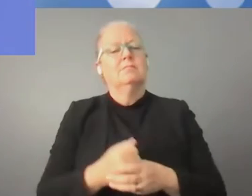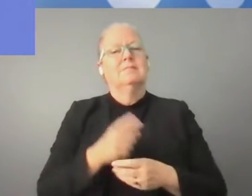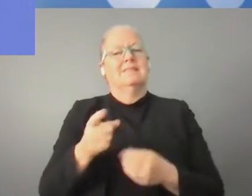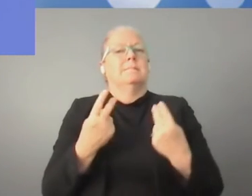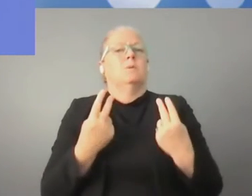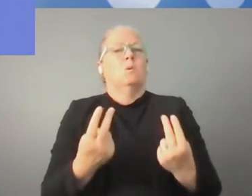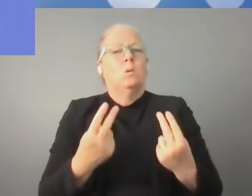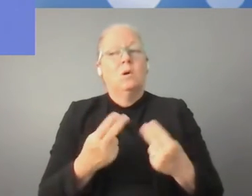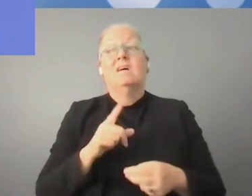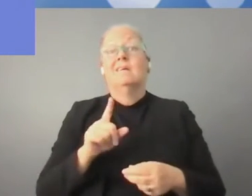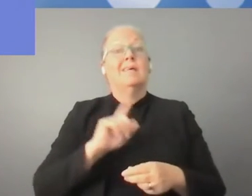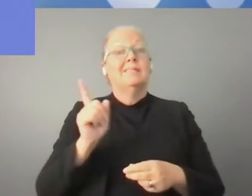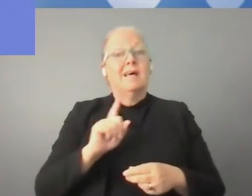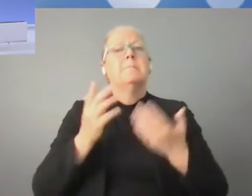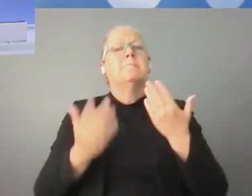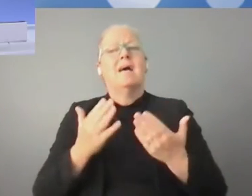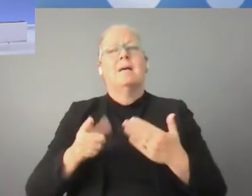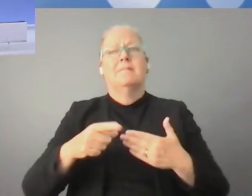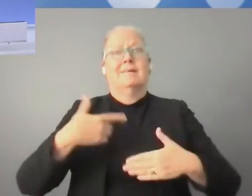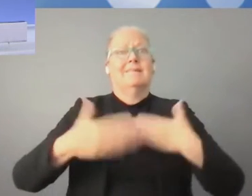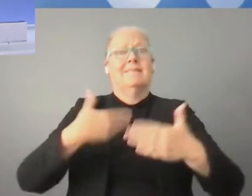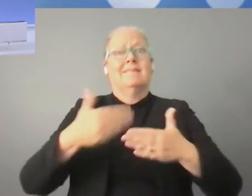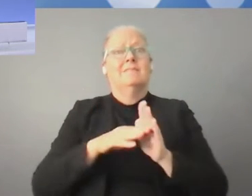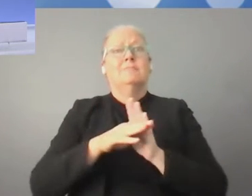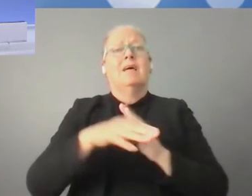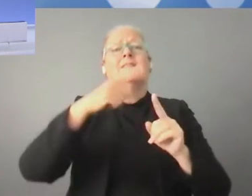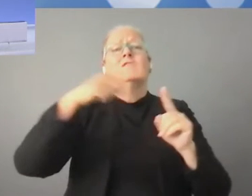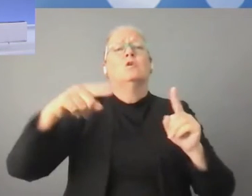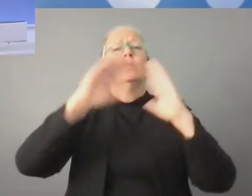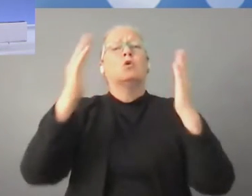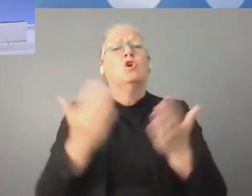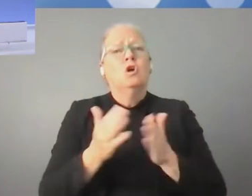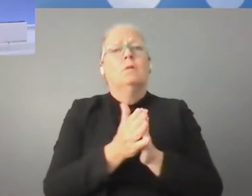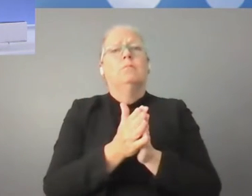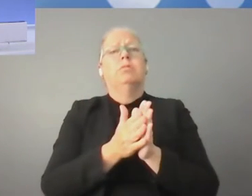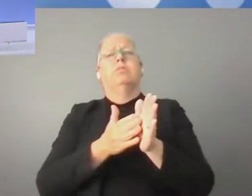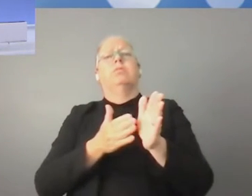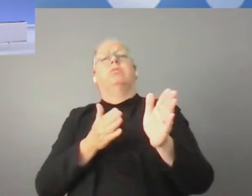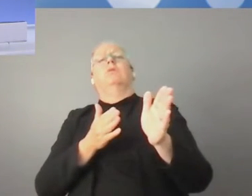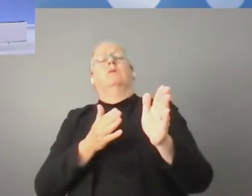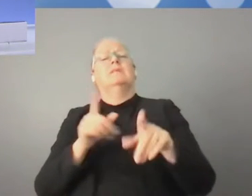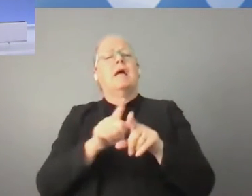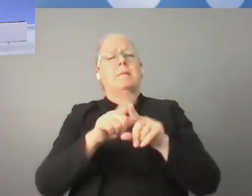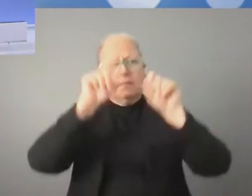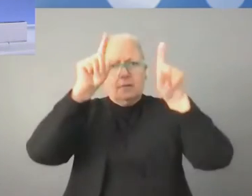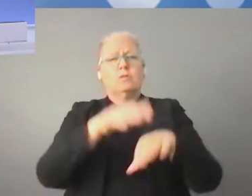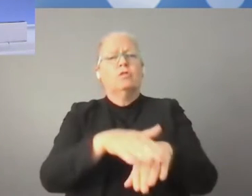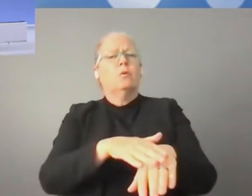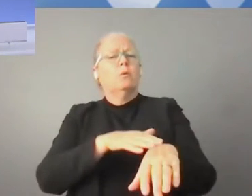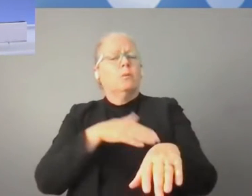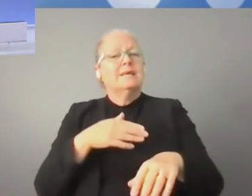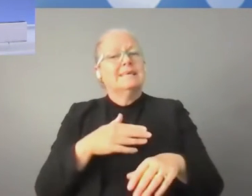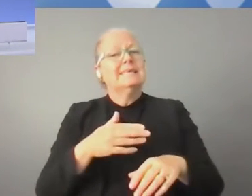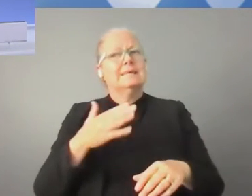and, in the end, development of the digital world. So, it's always very important and very good to keep the balance between those two